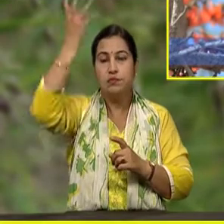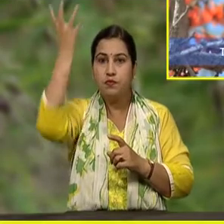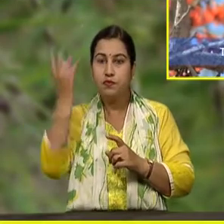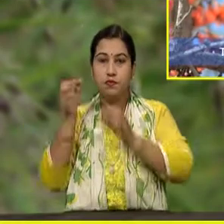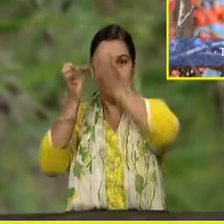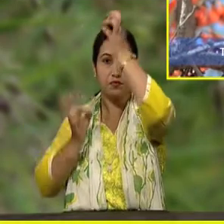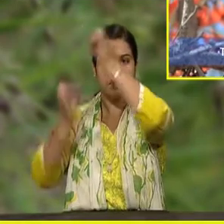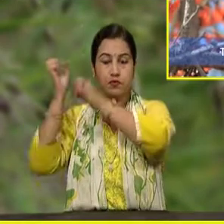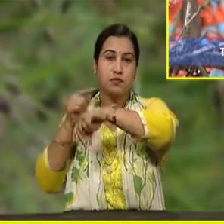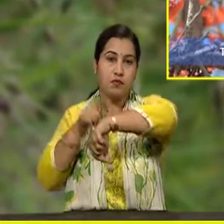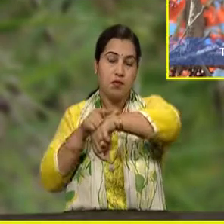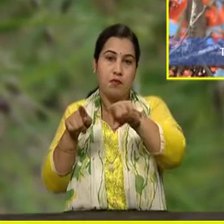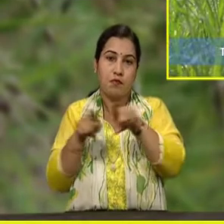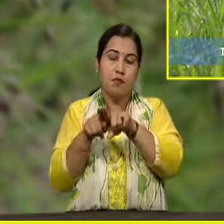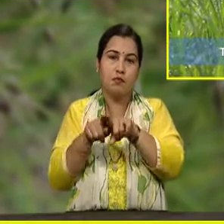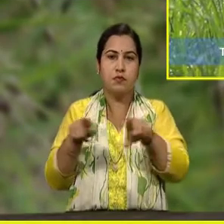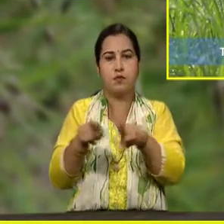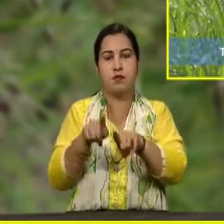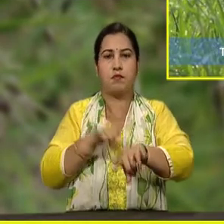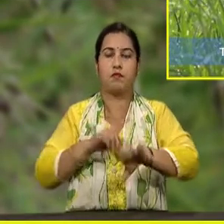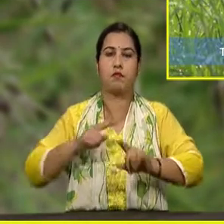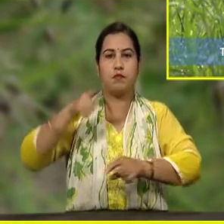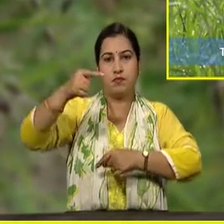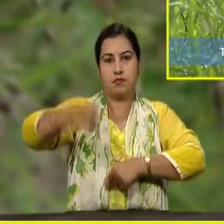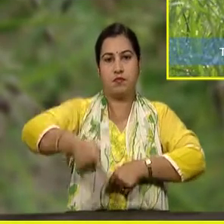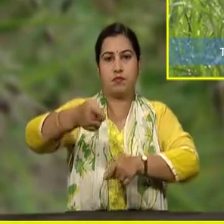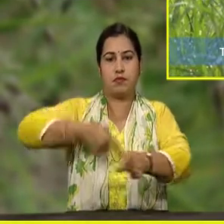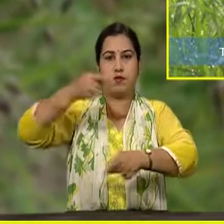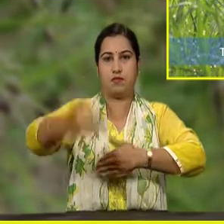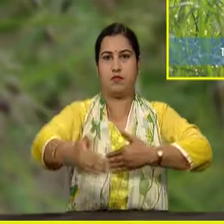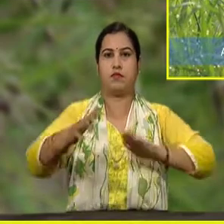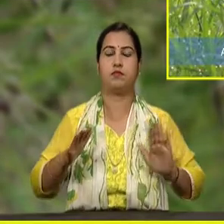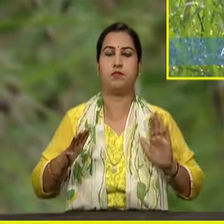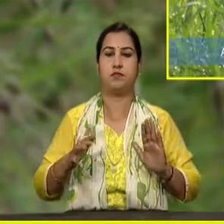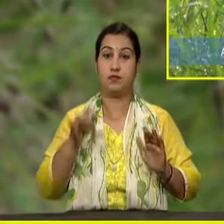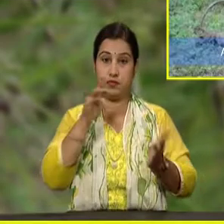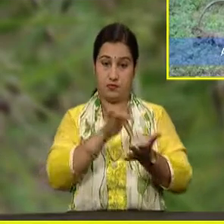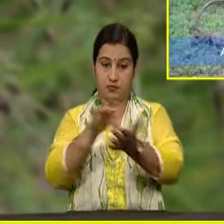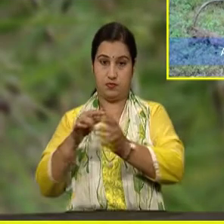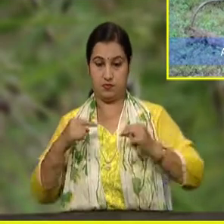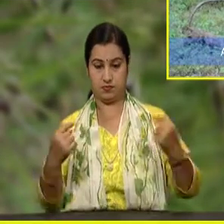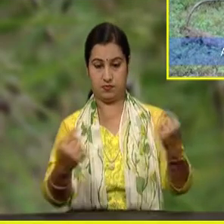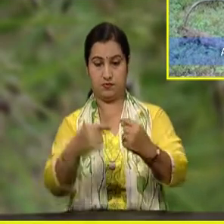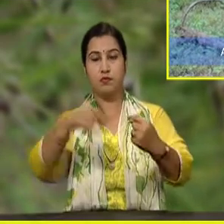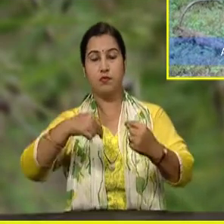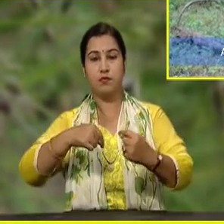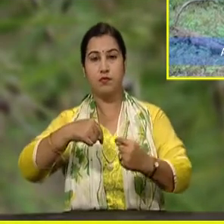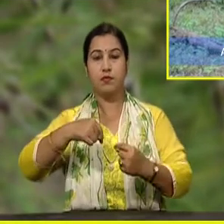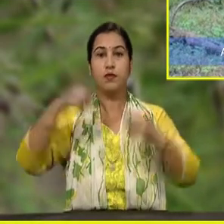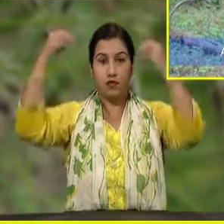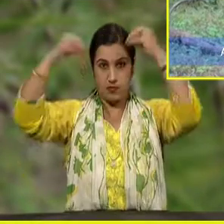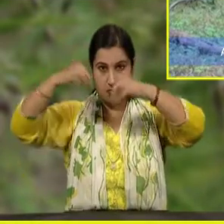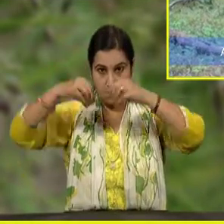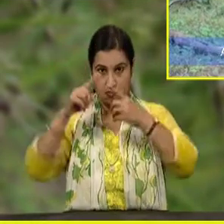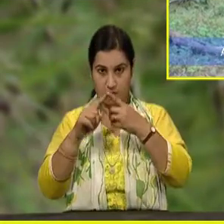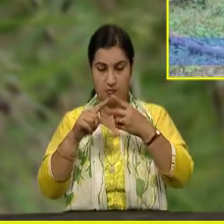These regions get plenty of rainfall. An important feature of this